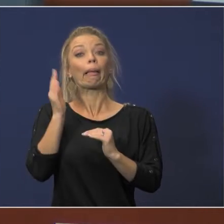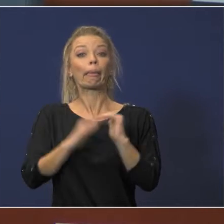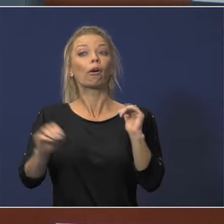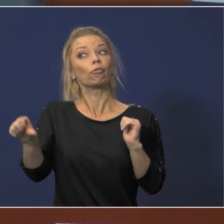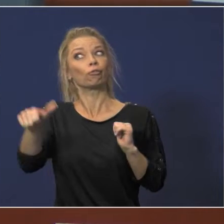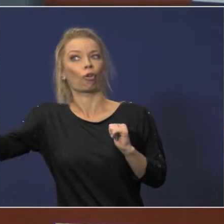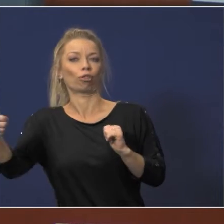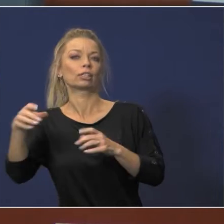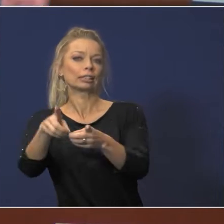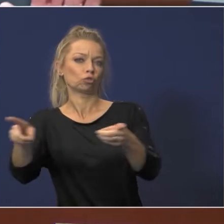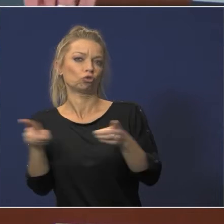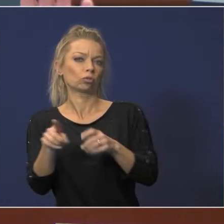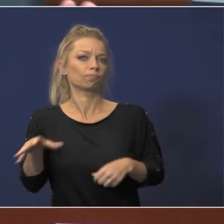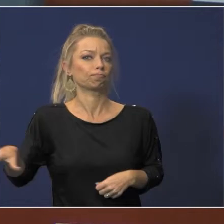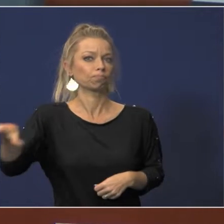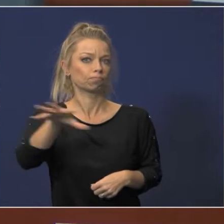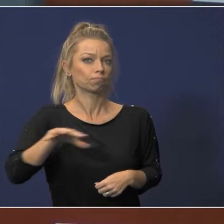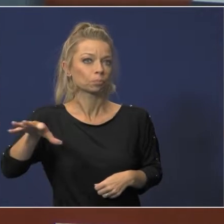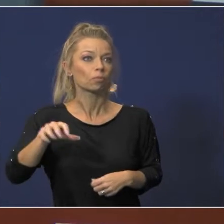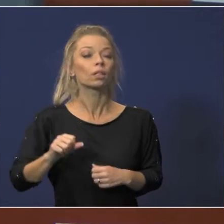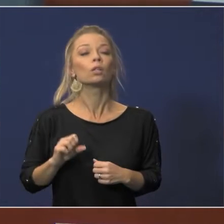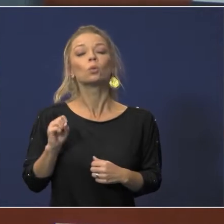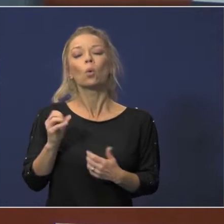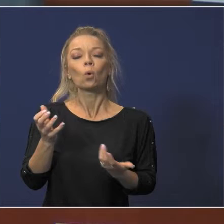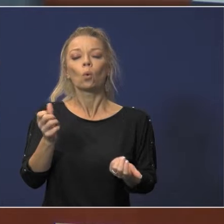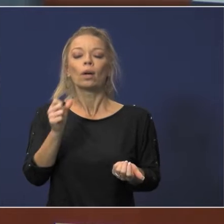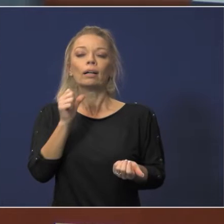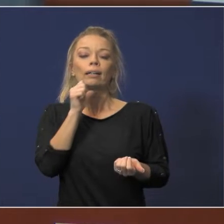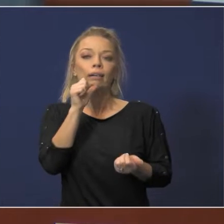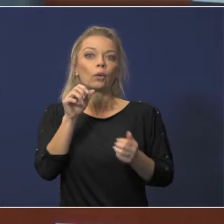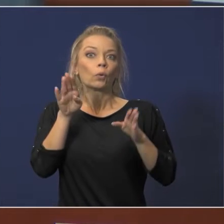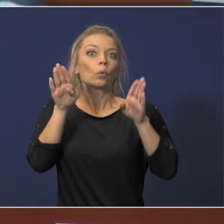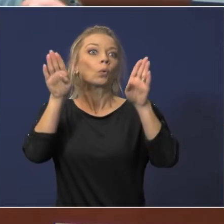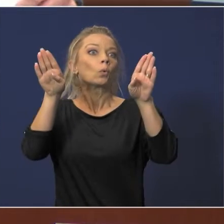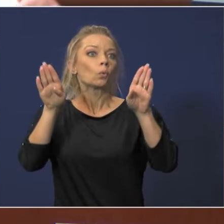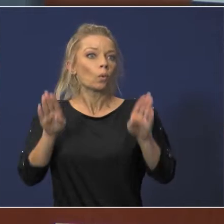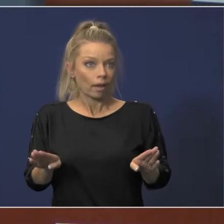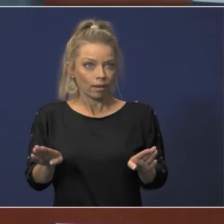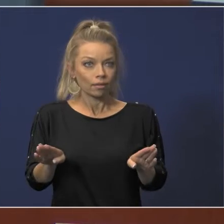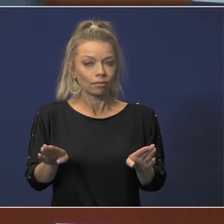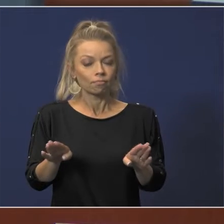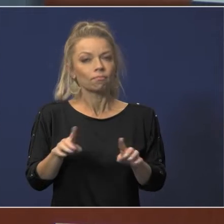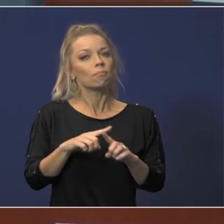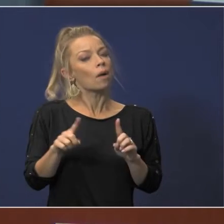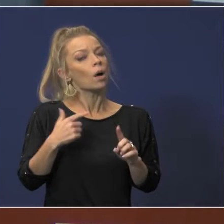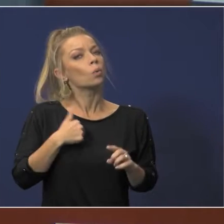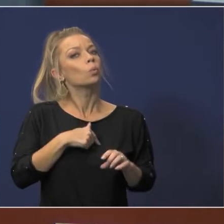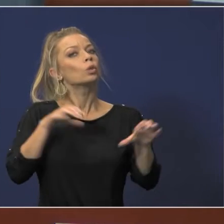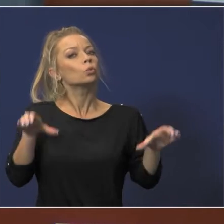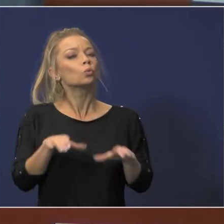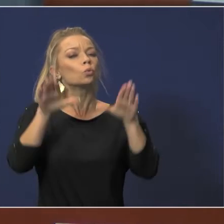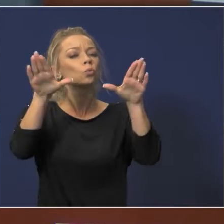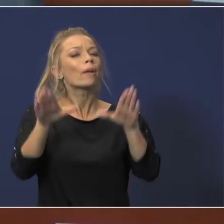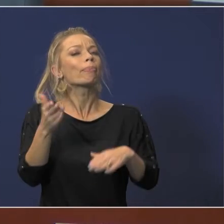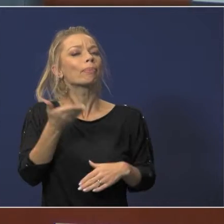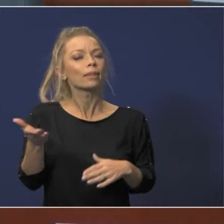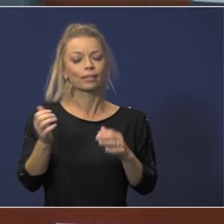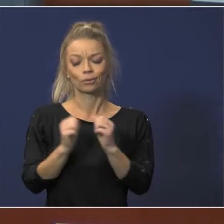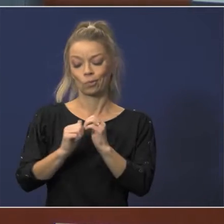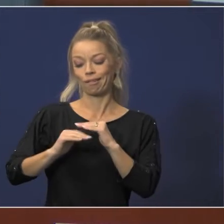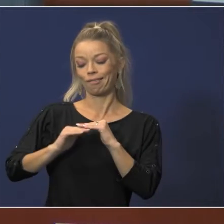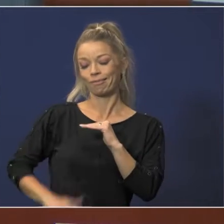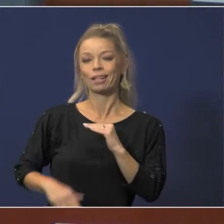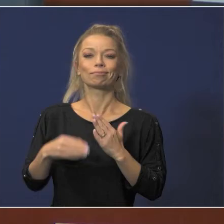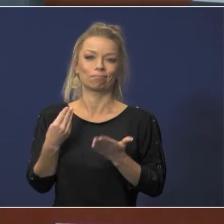it's not necessarily great you know but but we we do great things with a lot less money so